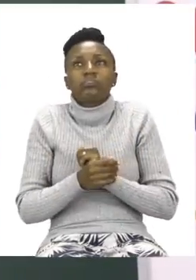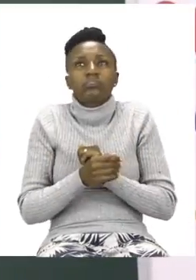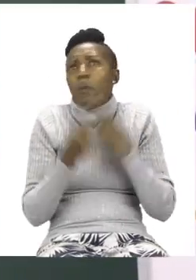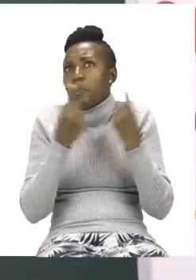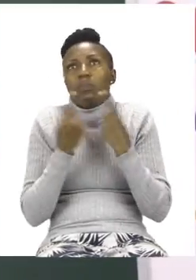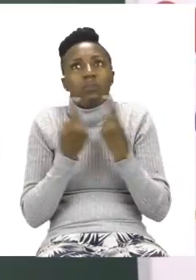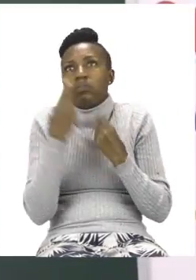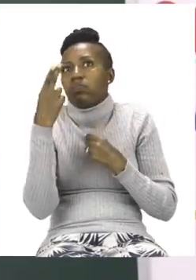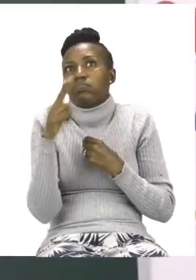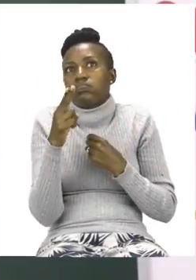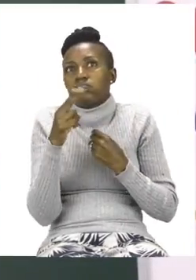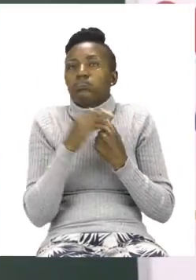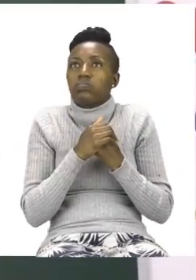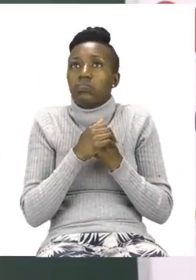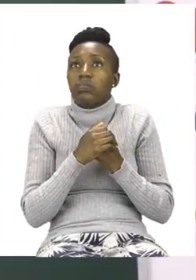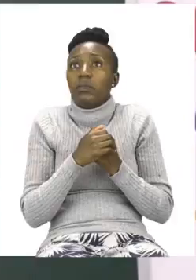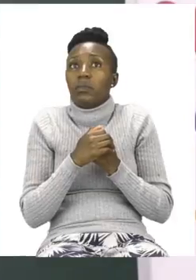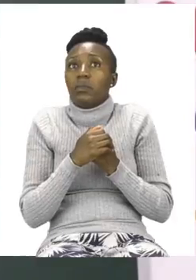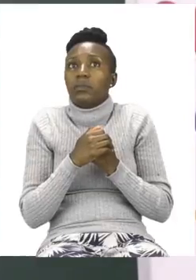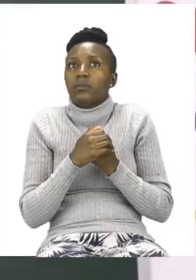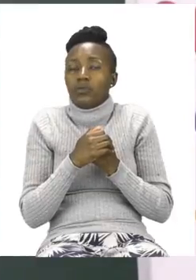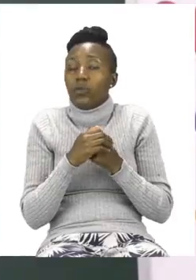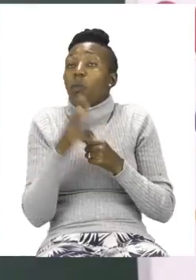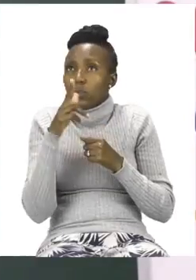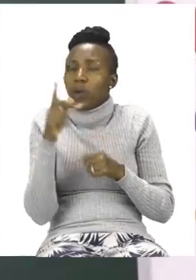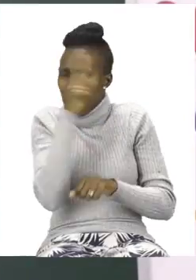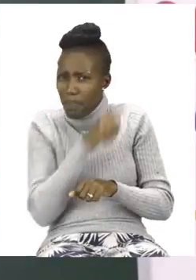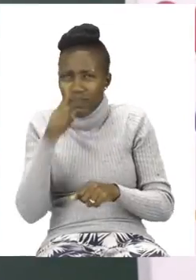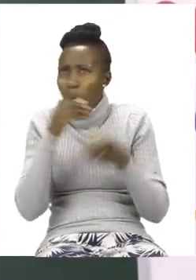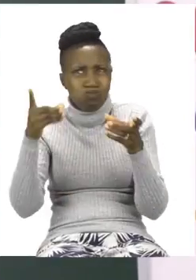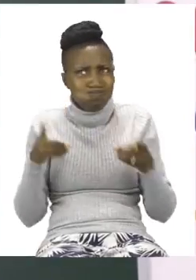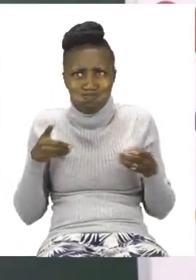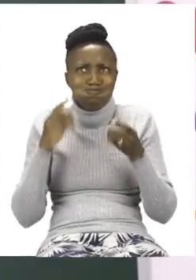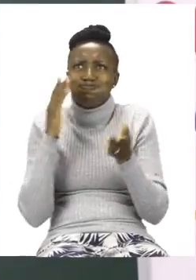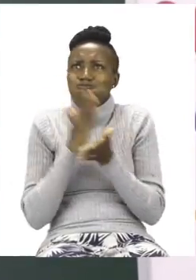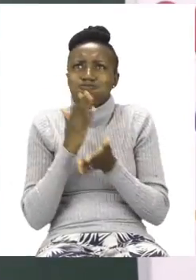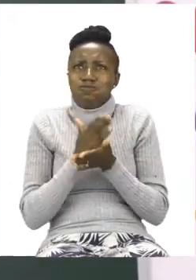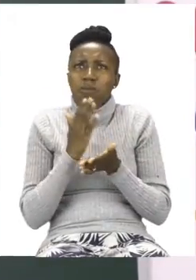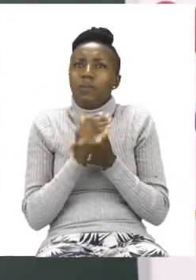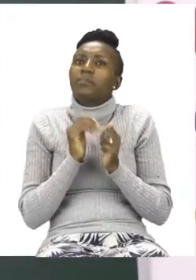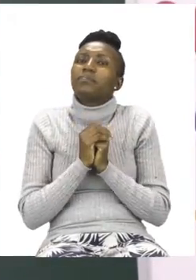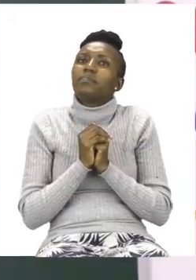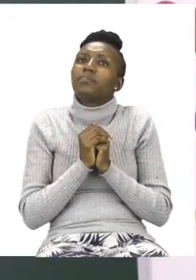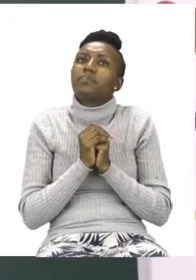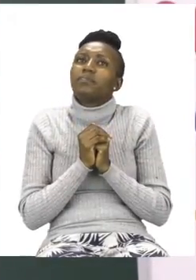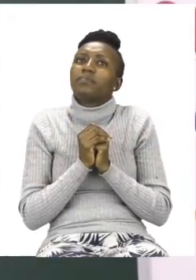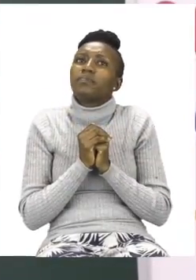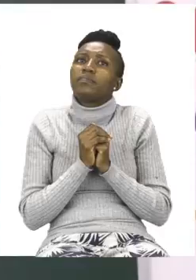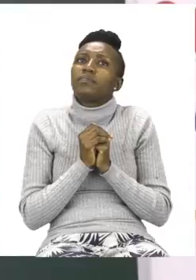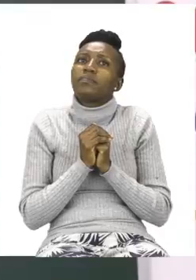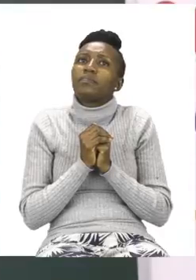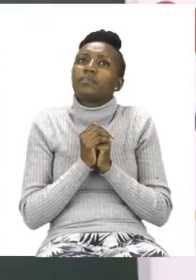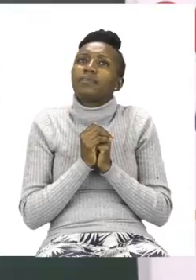you can definitely circle the pair of scissors. The next thing that we can see in